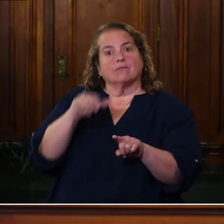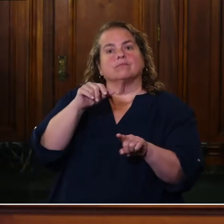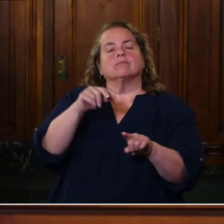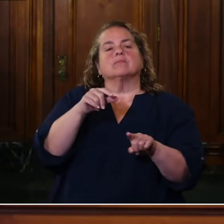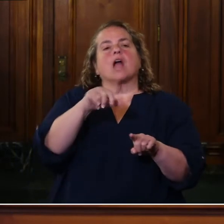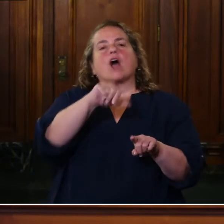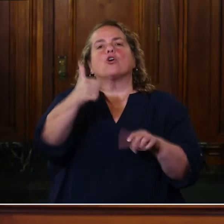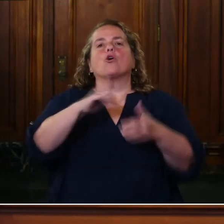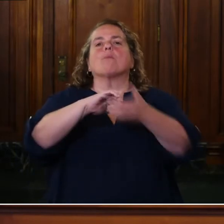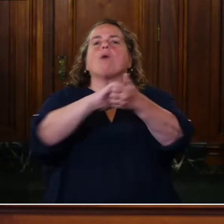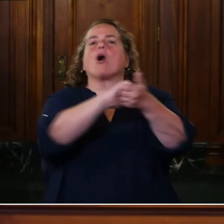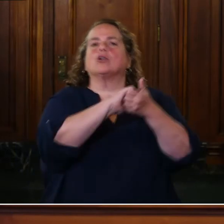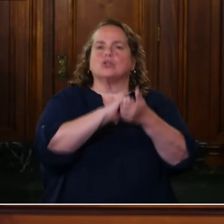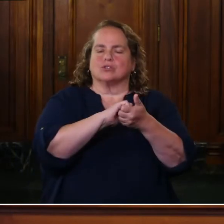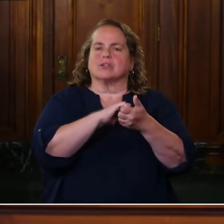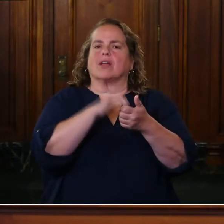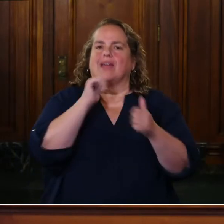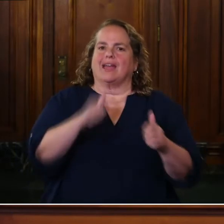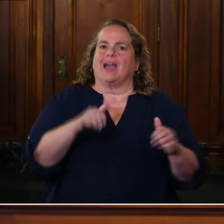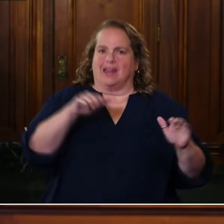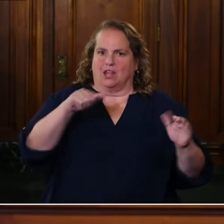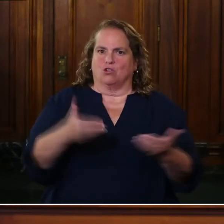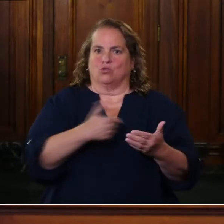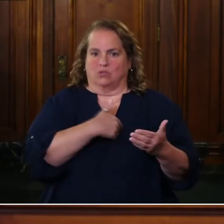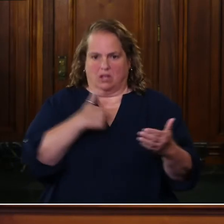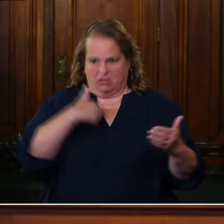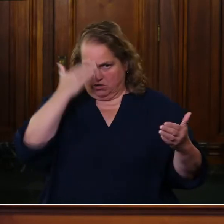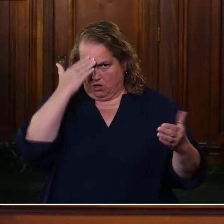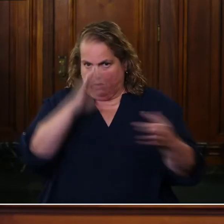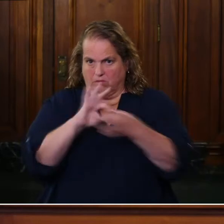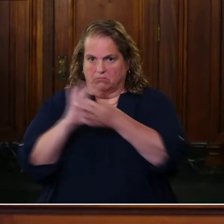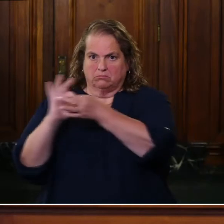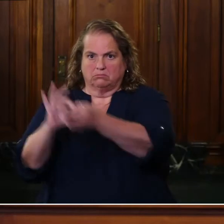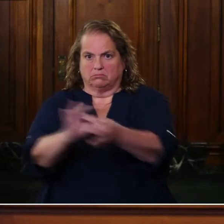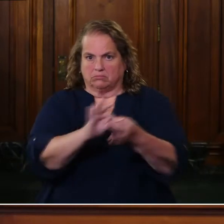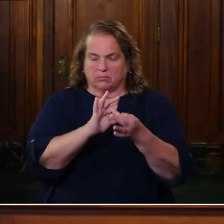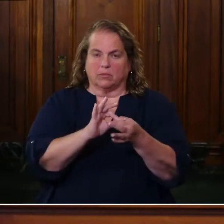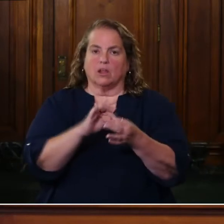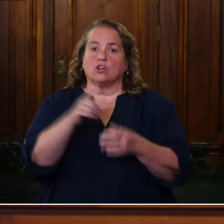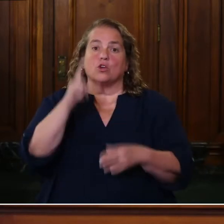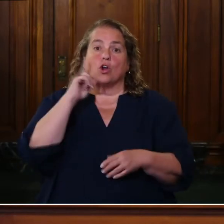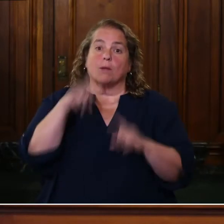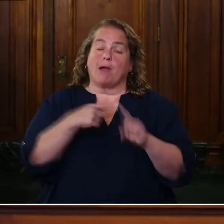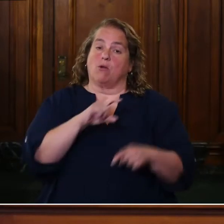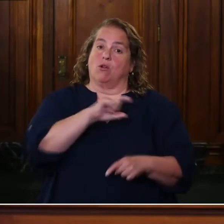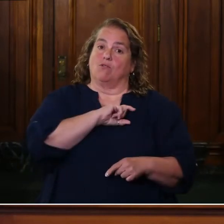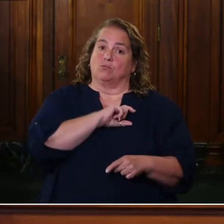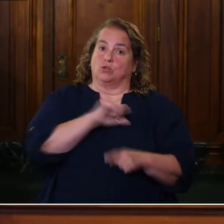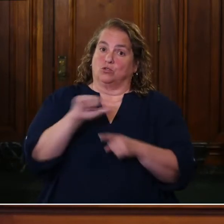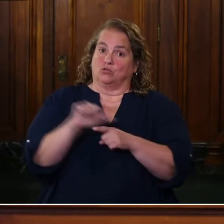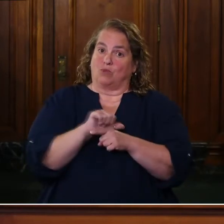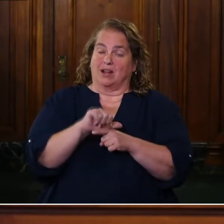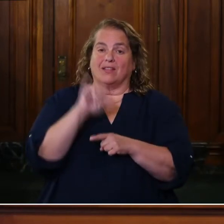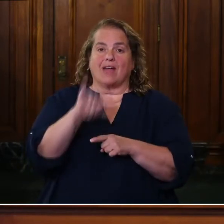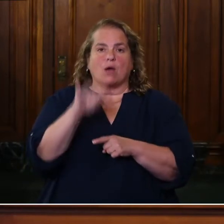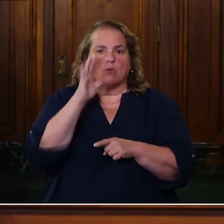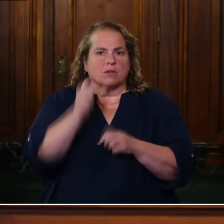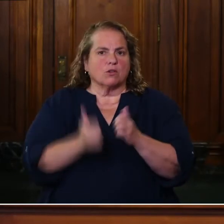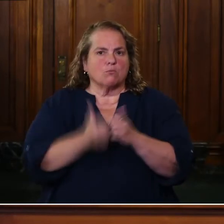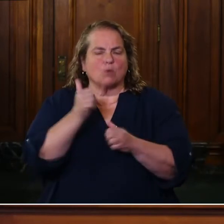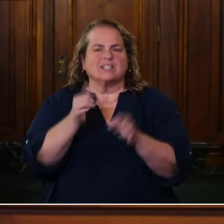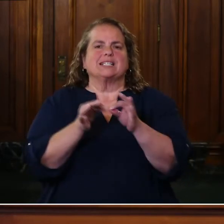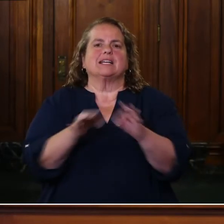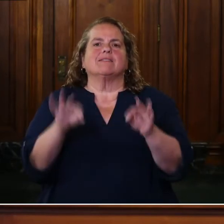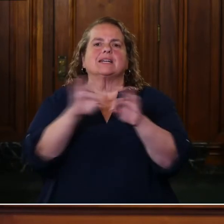and we're going to ensure that they are a big part of that. You heard about law enforcement training, where this will be the most significant set of